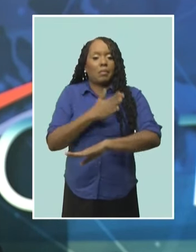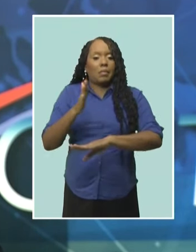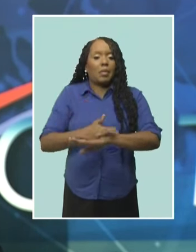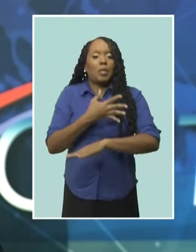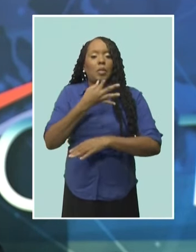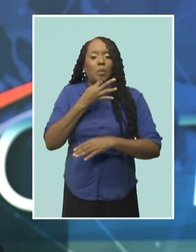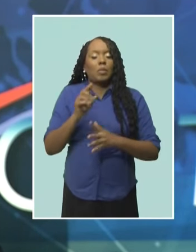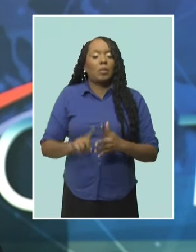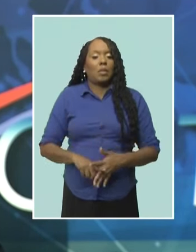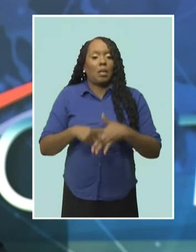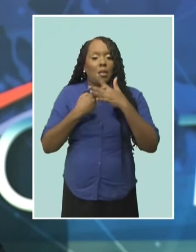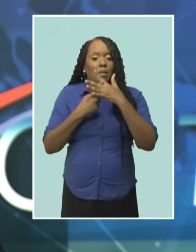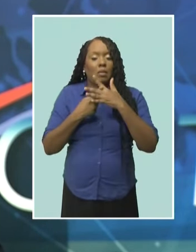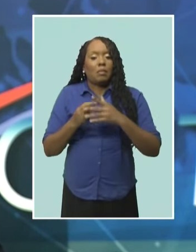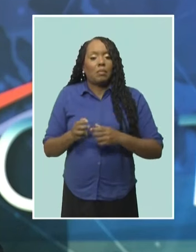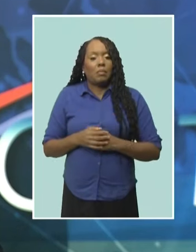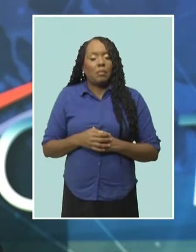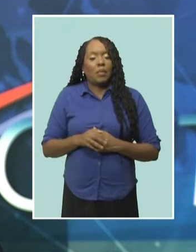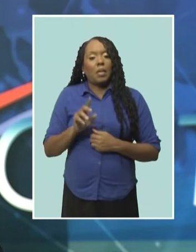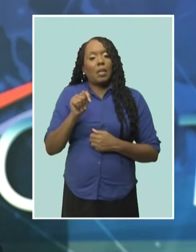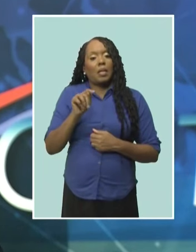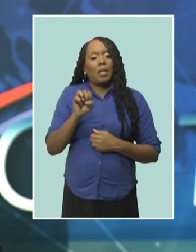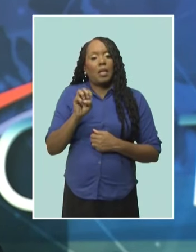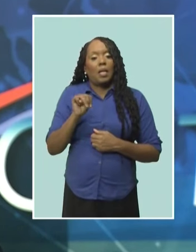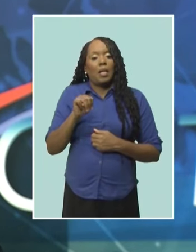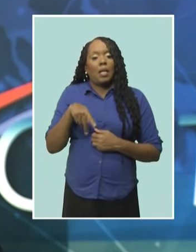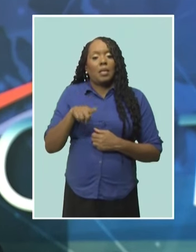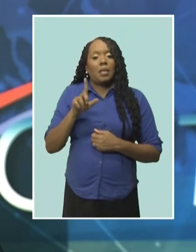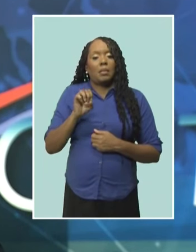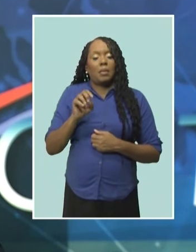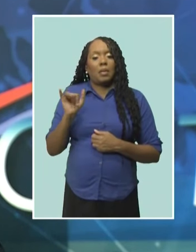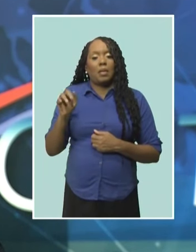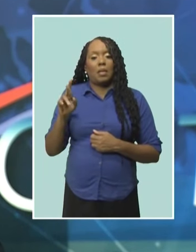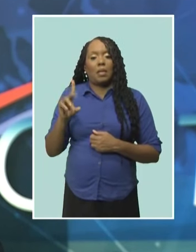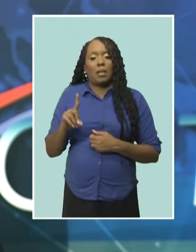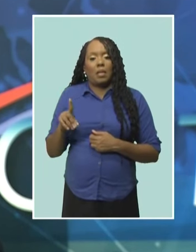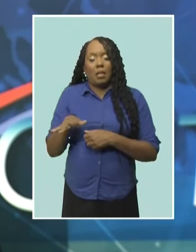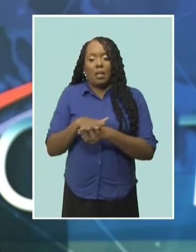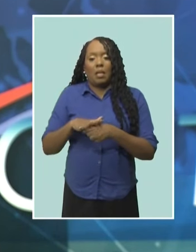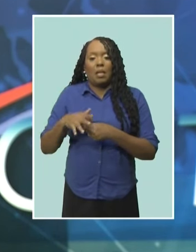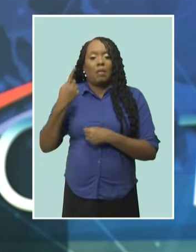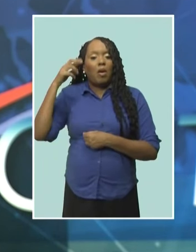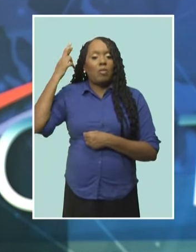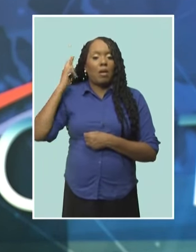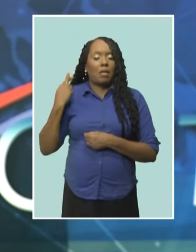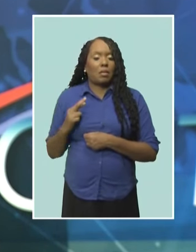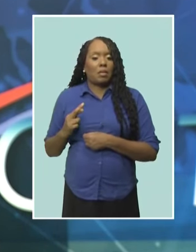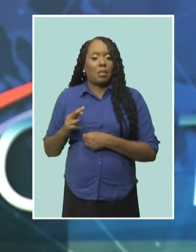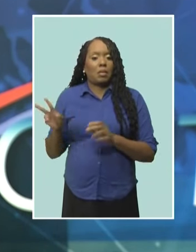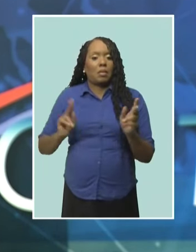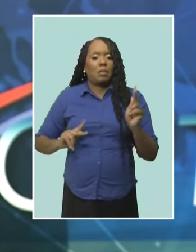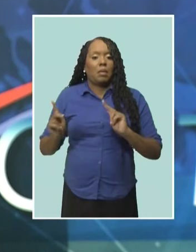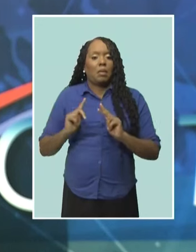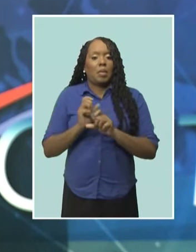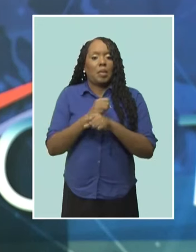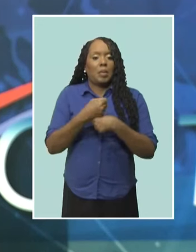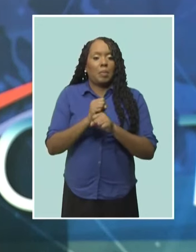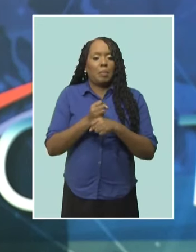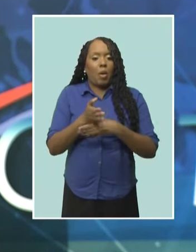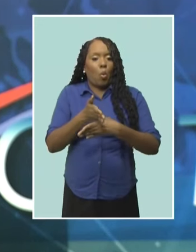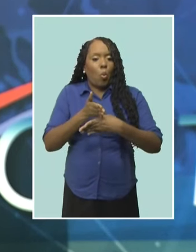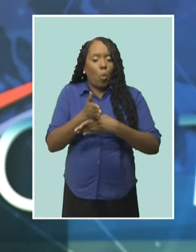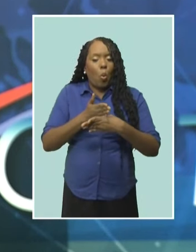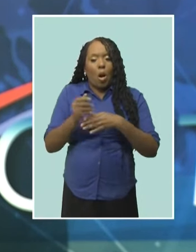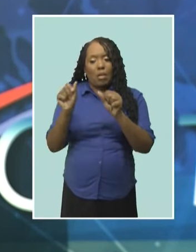Temple Yard is the unique local Rastafarian craft and food market popular for its leather craft and food wooden structures.